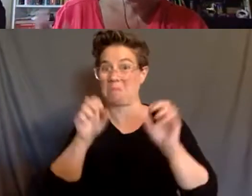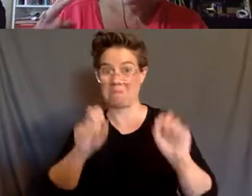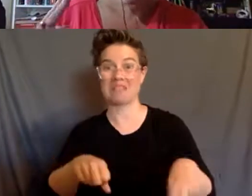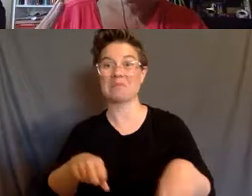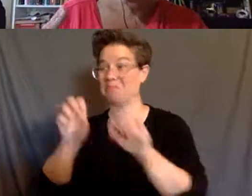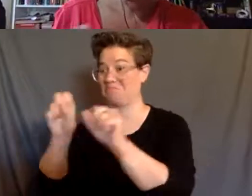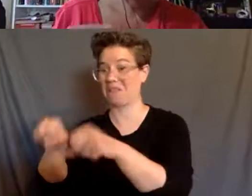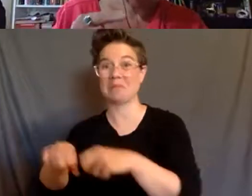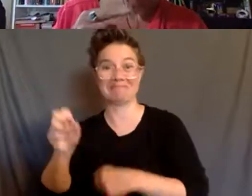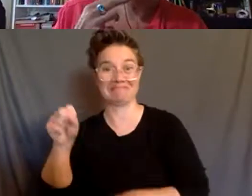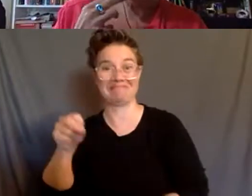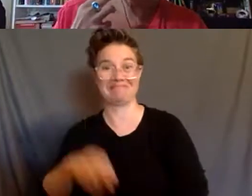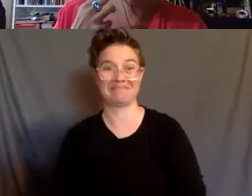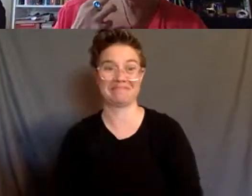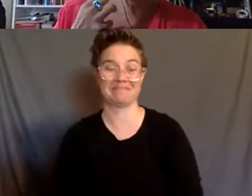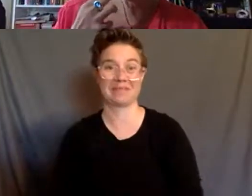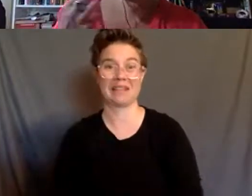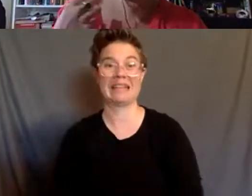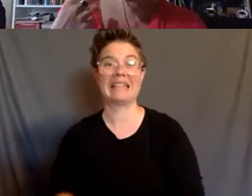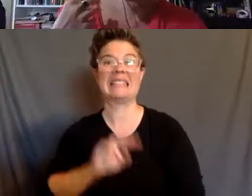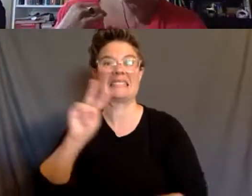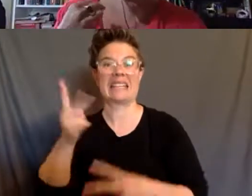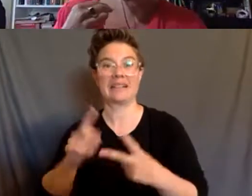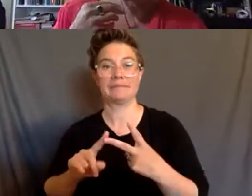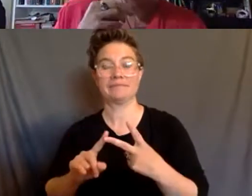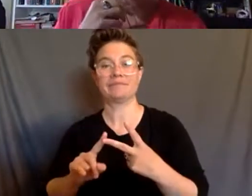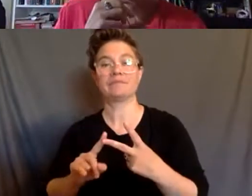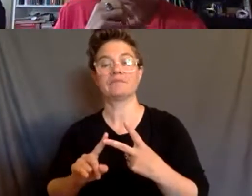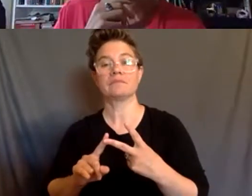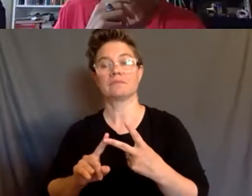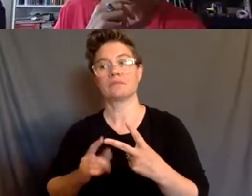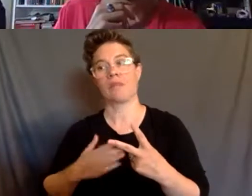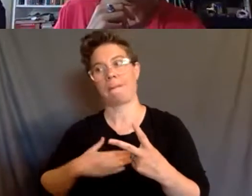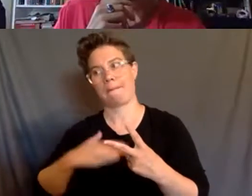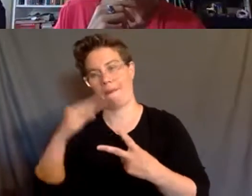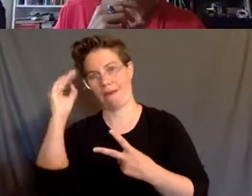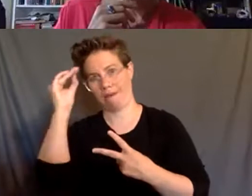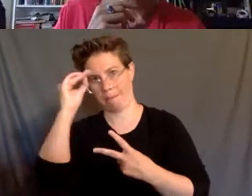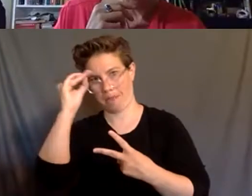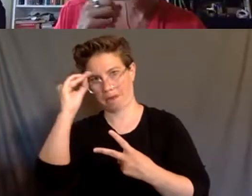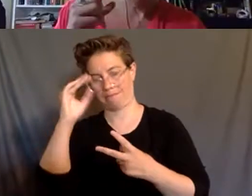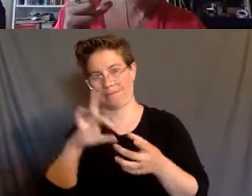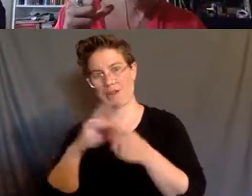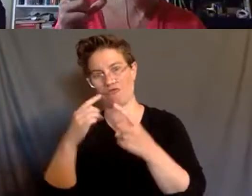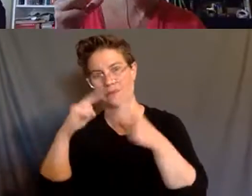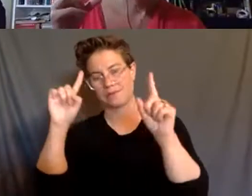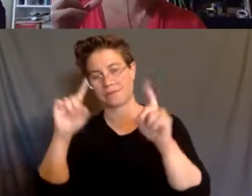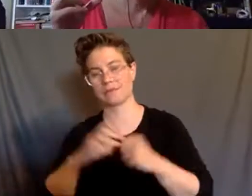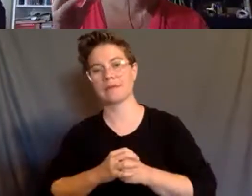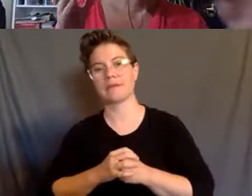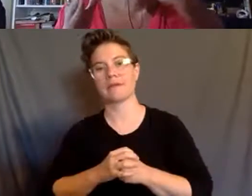The second thing is, in my opinion, of things that were successful and we can learn from,